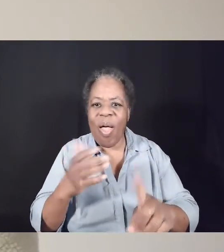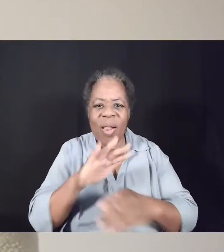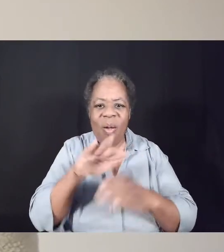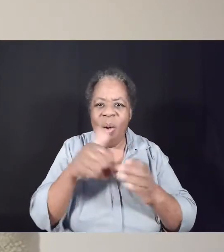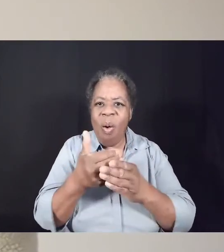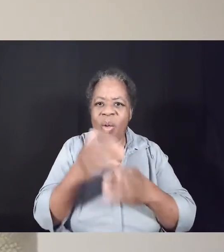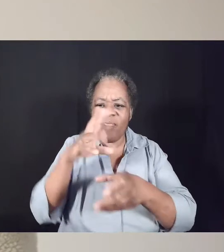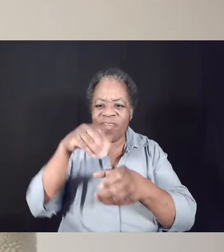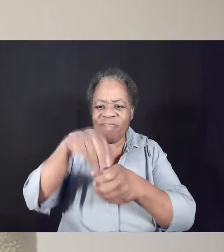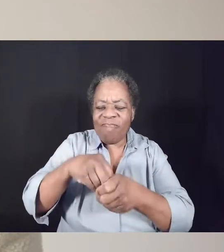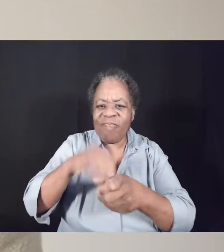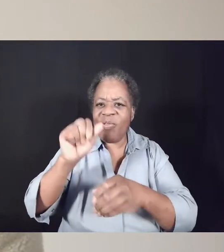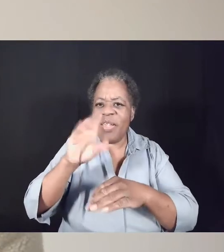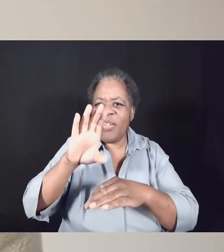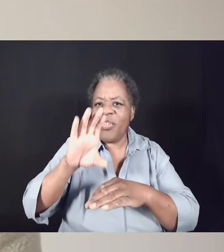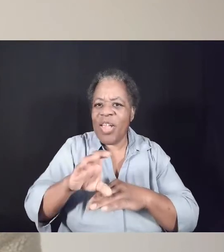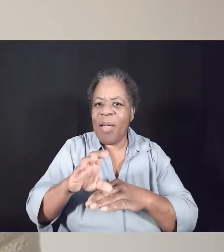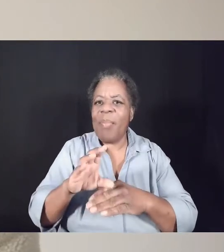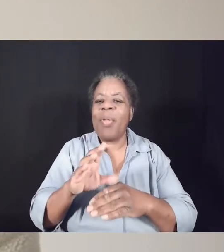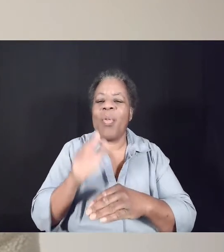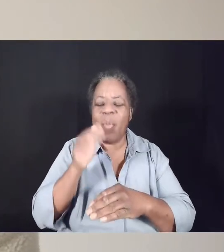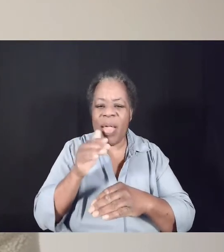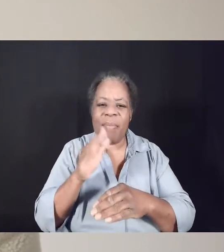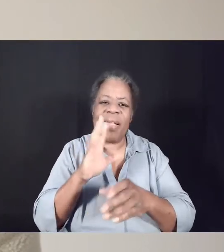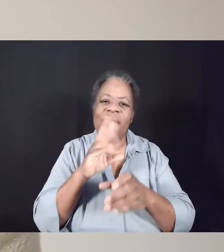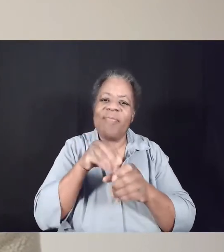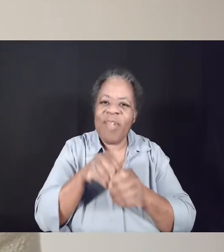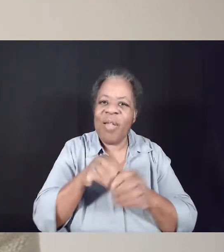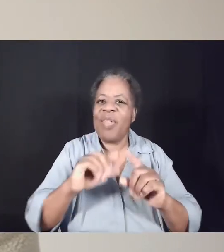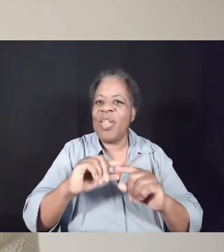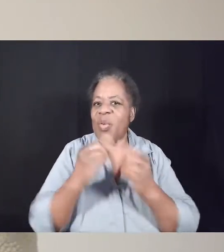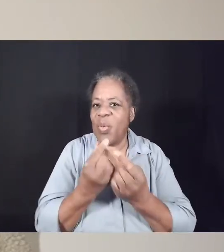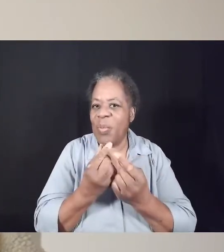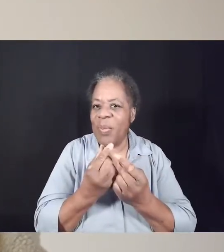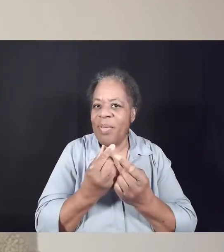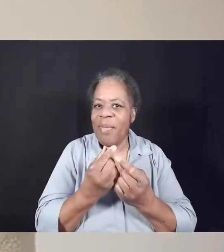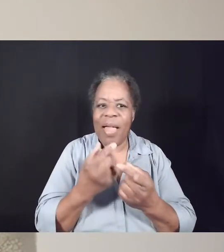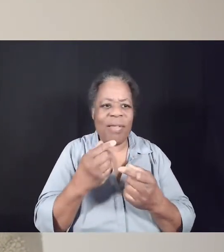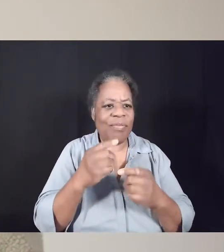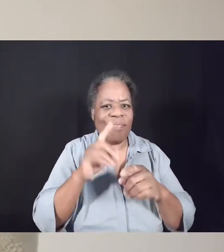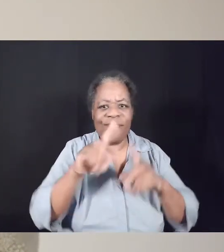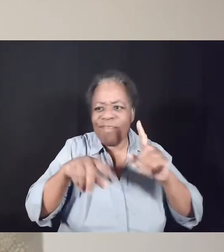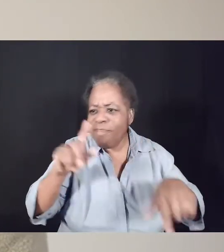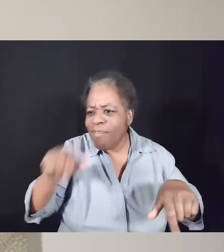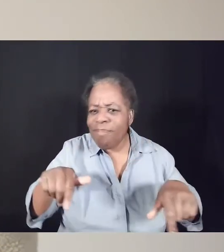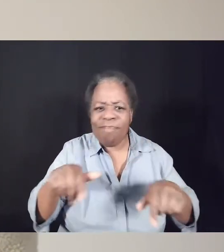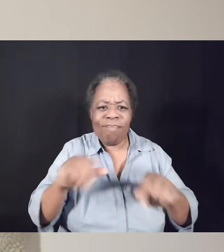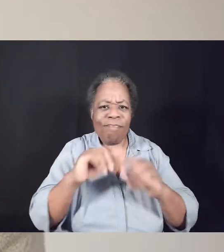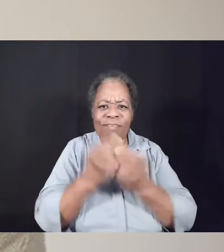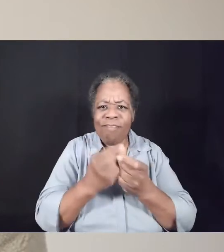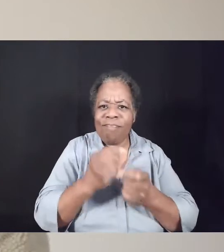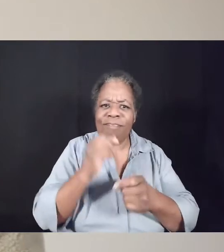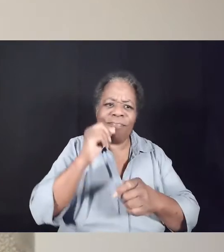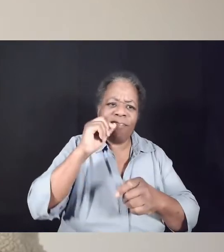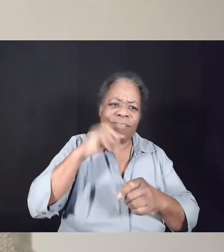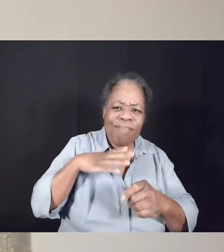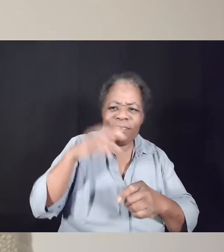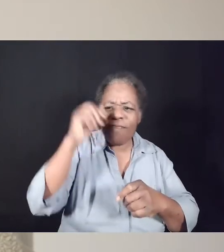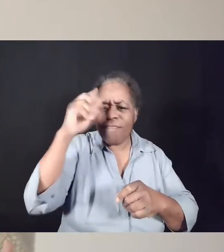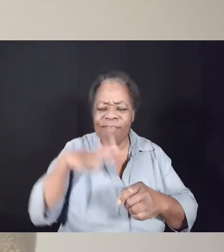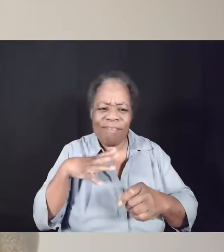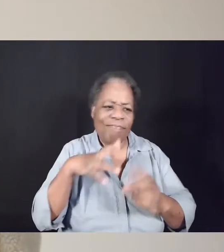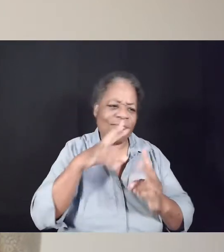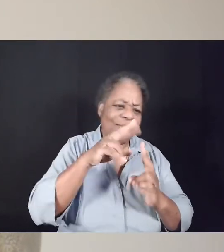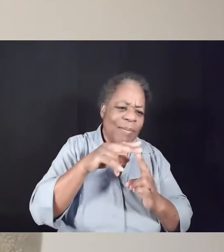involved in one kind or another of a group. We have ongoing groups for men, women, couples, families, groups meeting